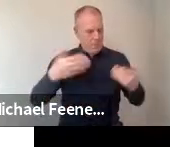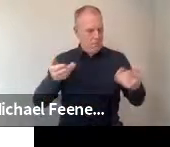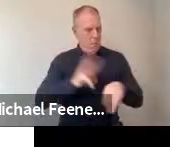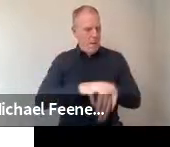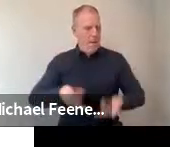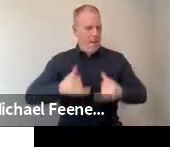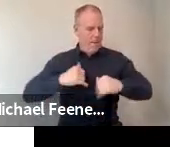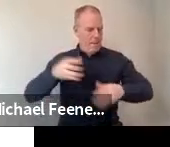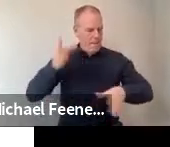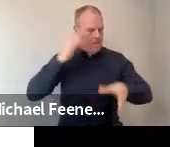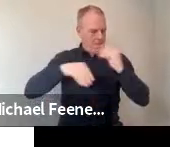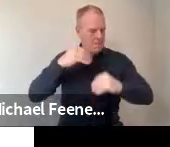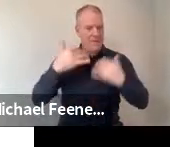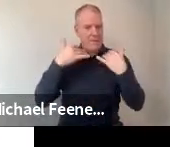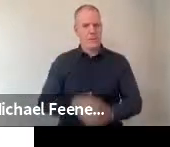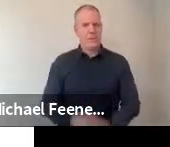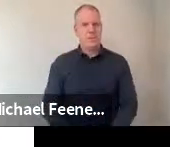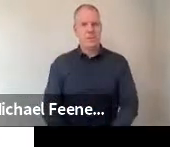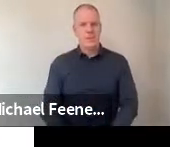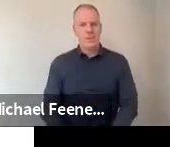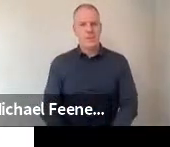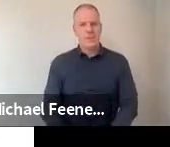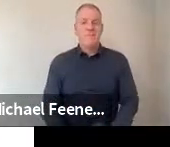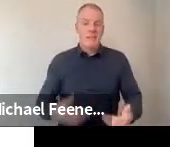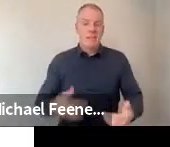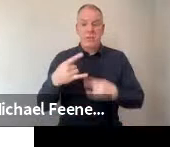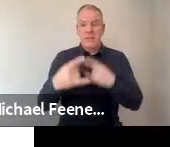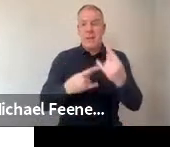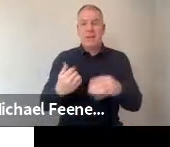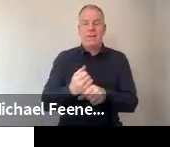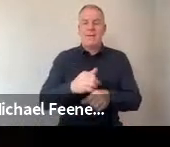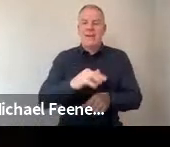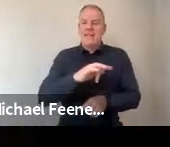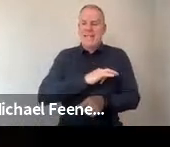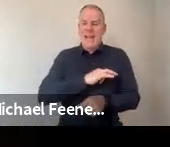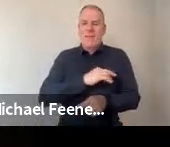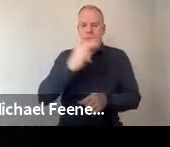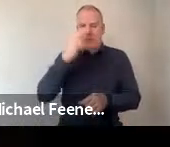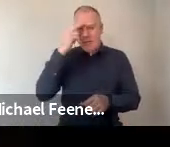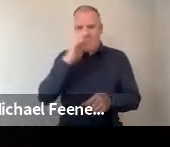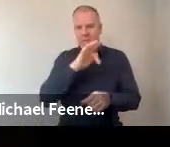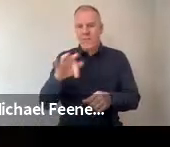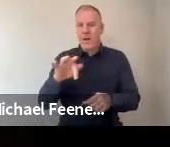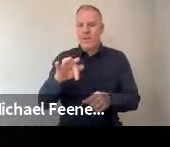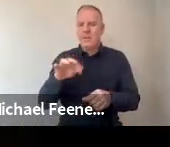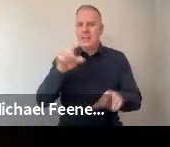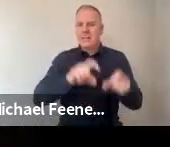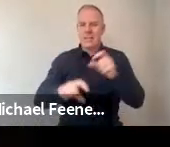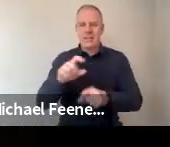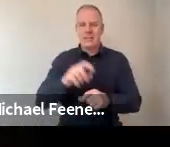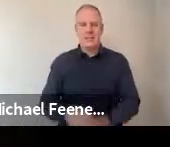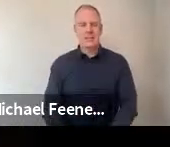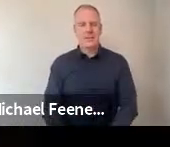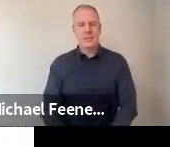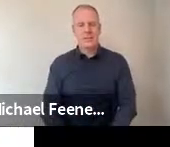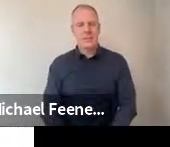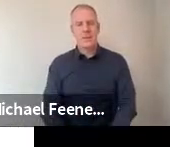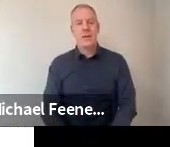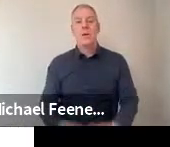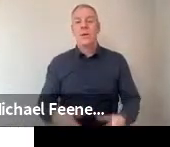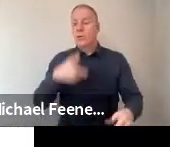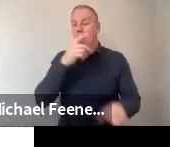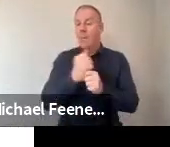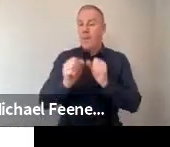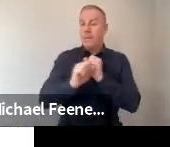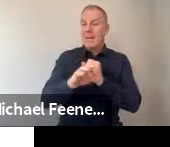And that's, that's the kind of patterns around self perception of science capabilities. We also asked about media behavior.